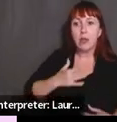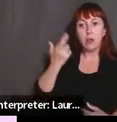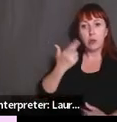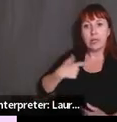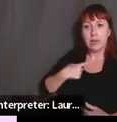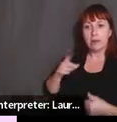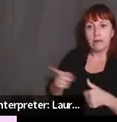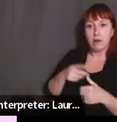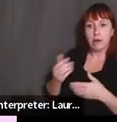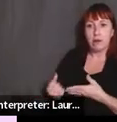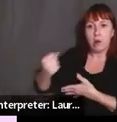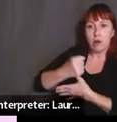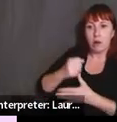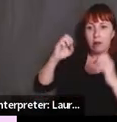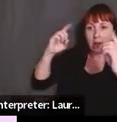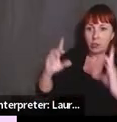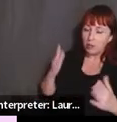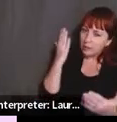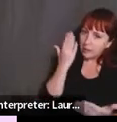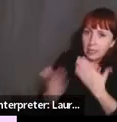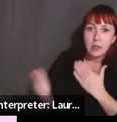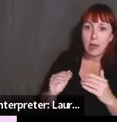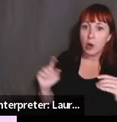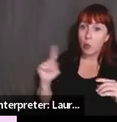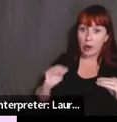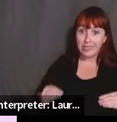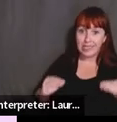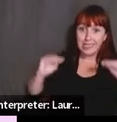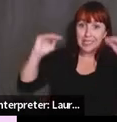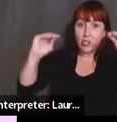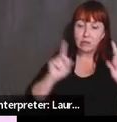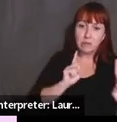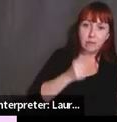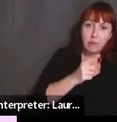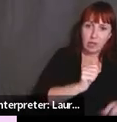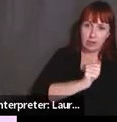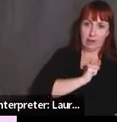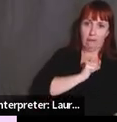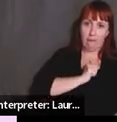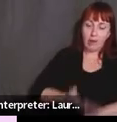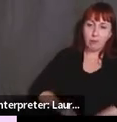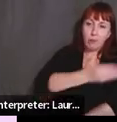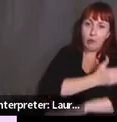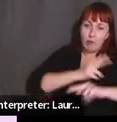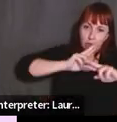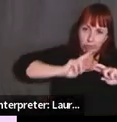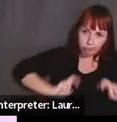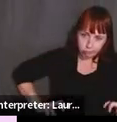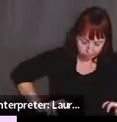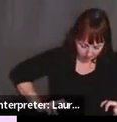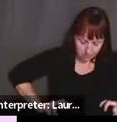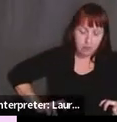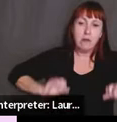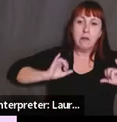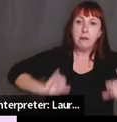priority for us as educators, no matter what level we teach should be working on ourselves, um, and making sure